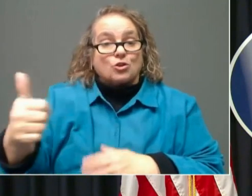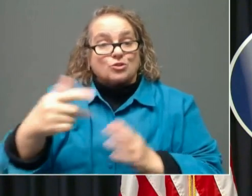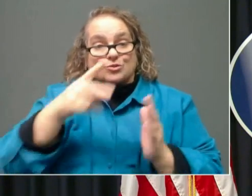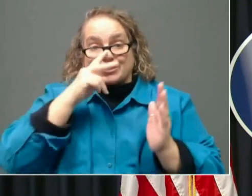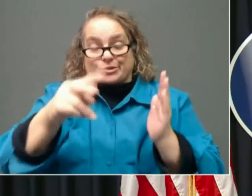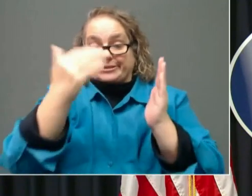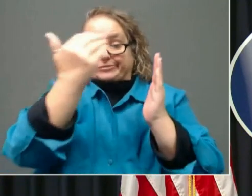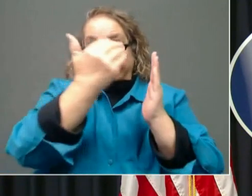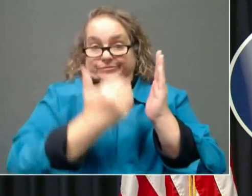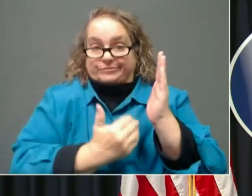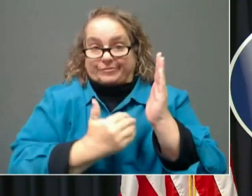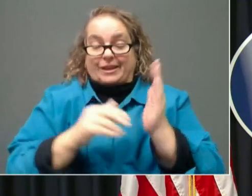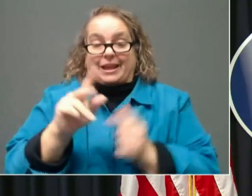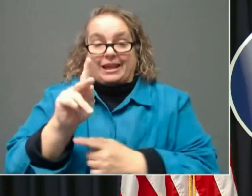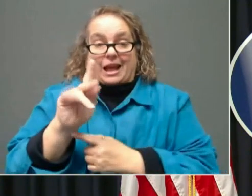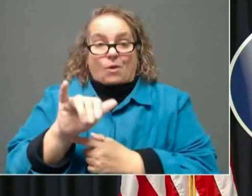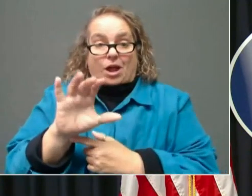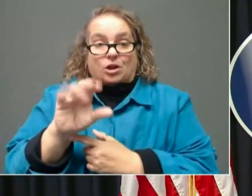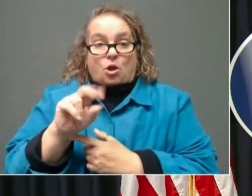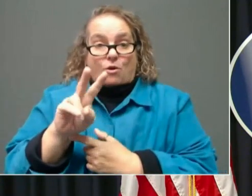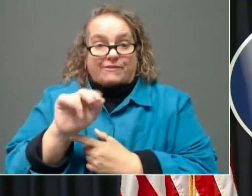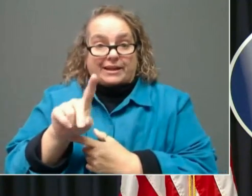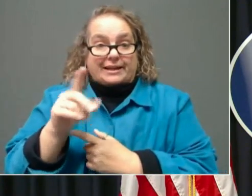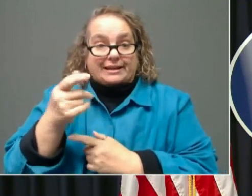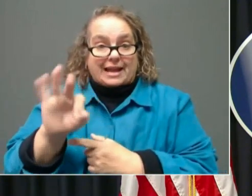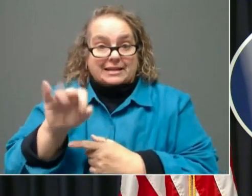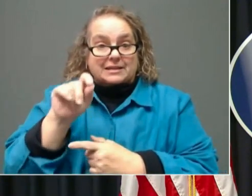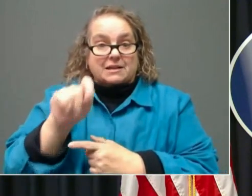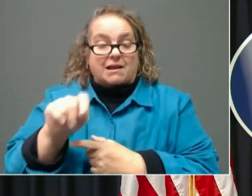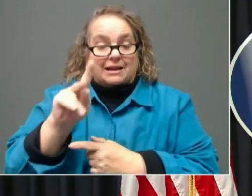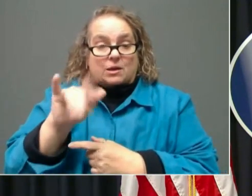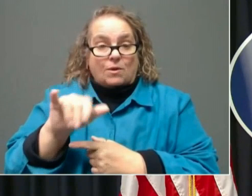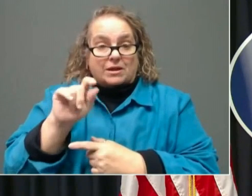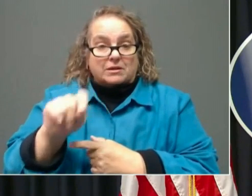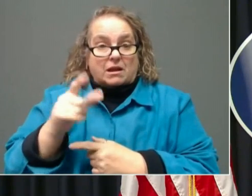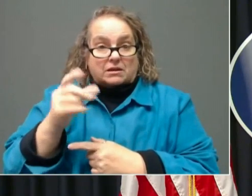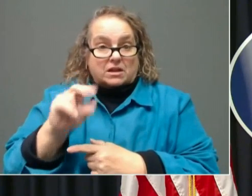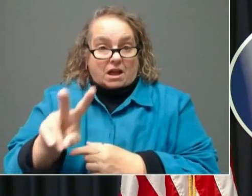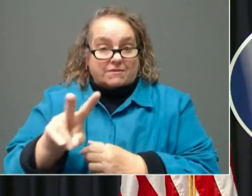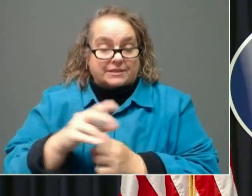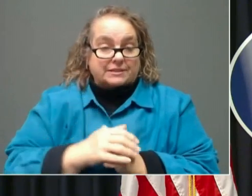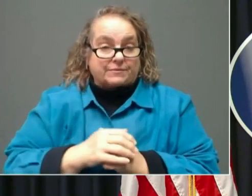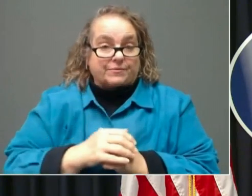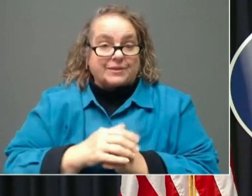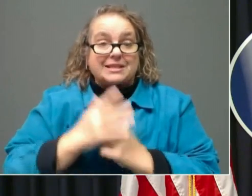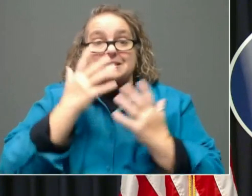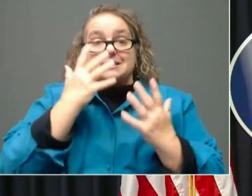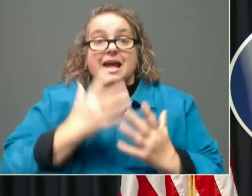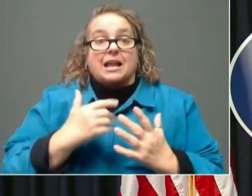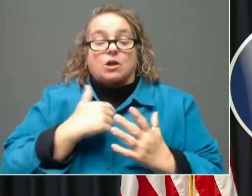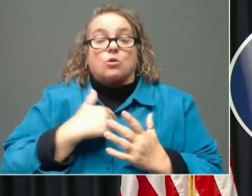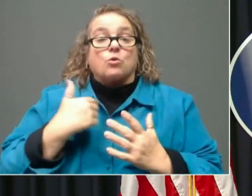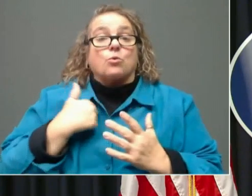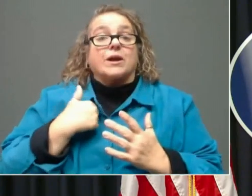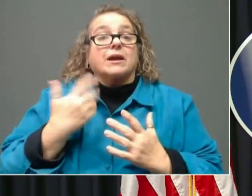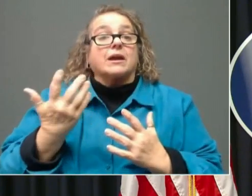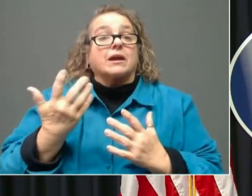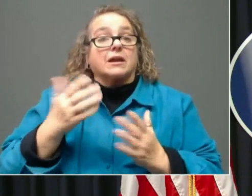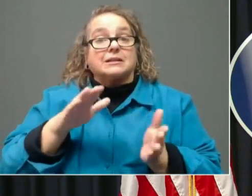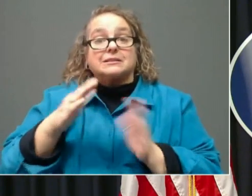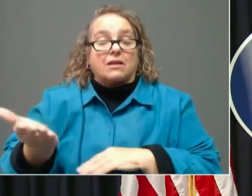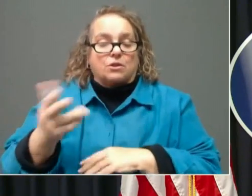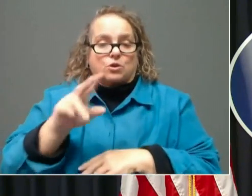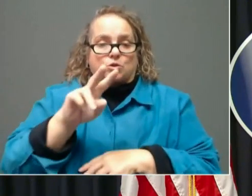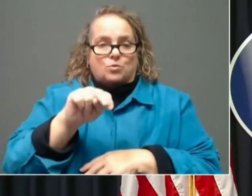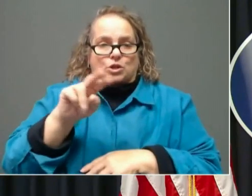kycovid19.ky.gov. Sadly, we've lost 22 additional Kentuckians